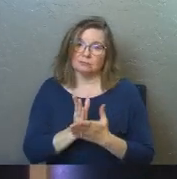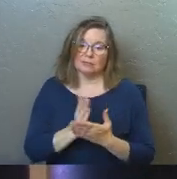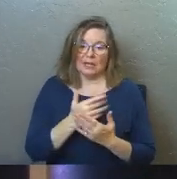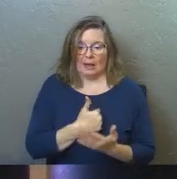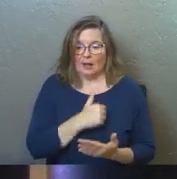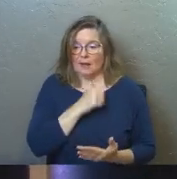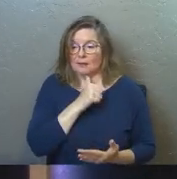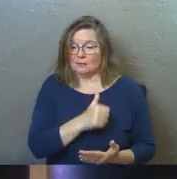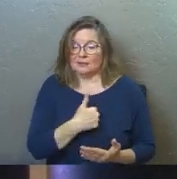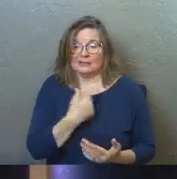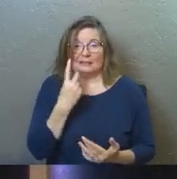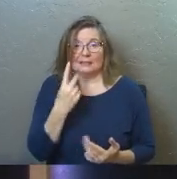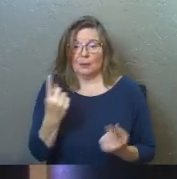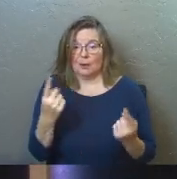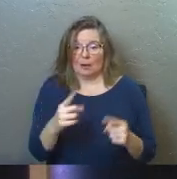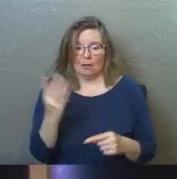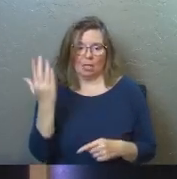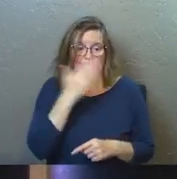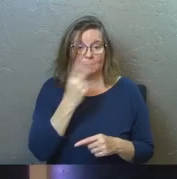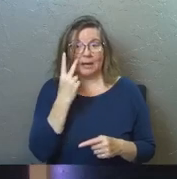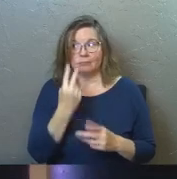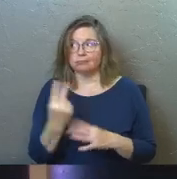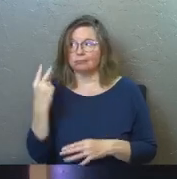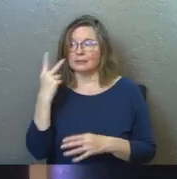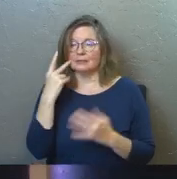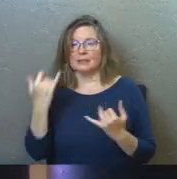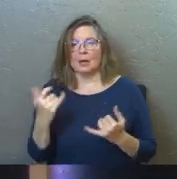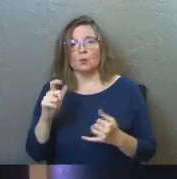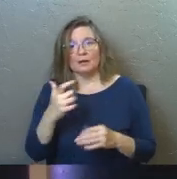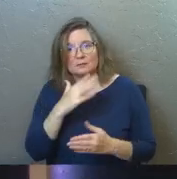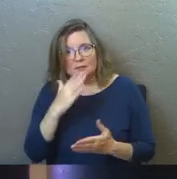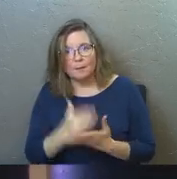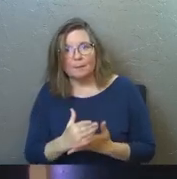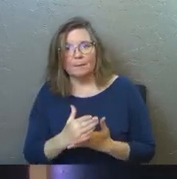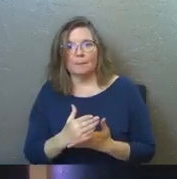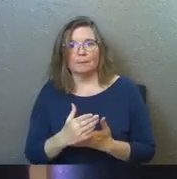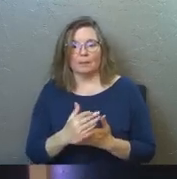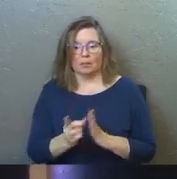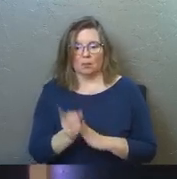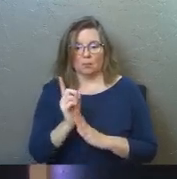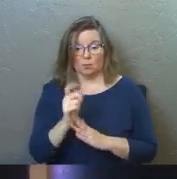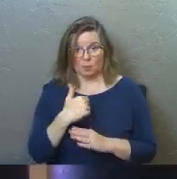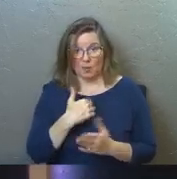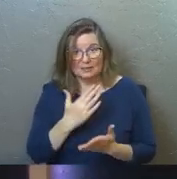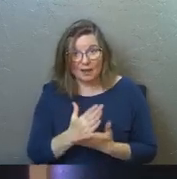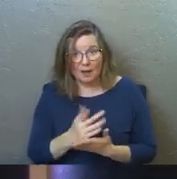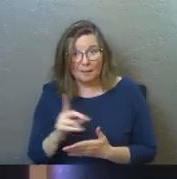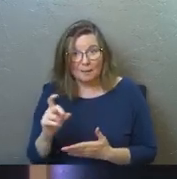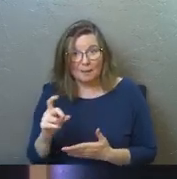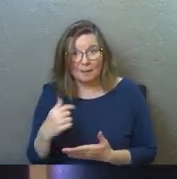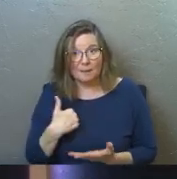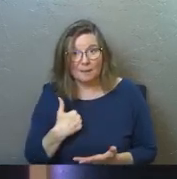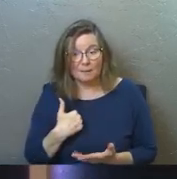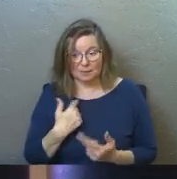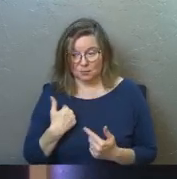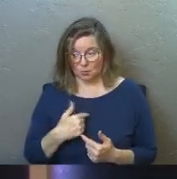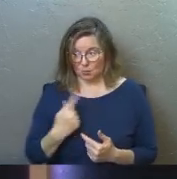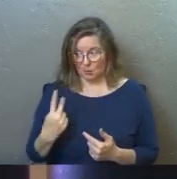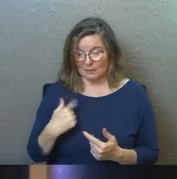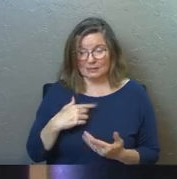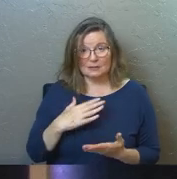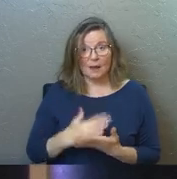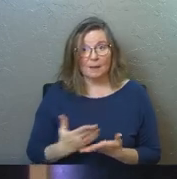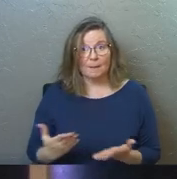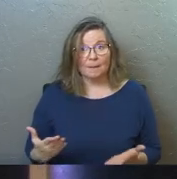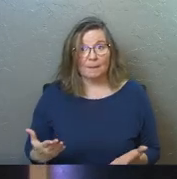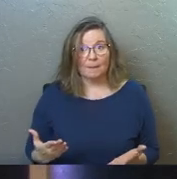And I didn't see it when it happened. I see it now. We ought to stop. And in those moments, do I stop? Do we stop?